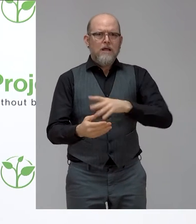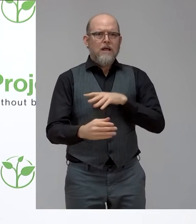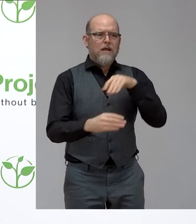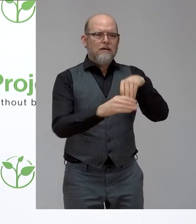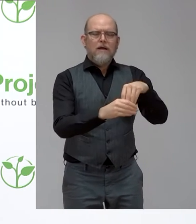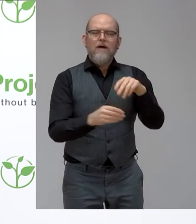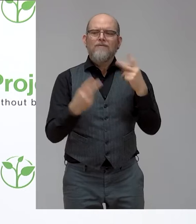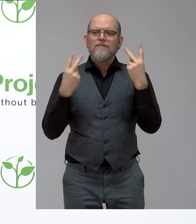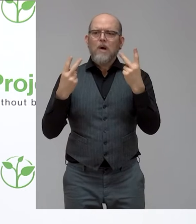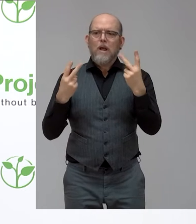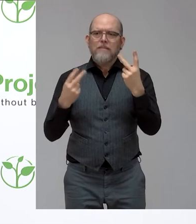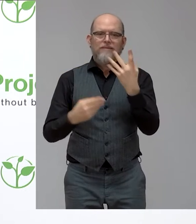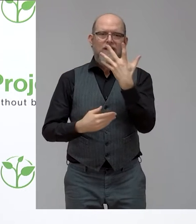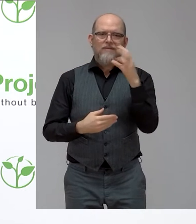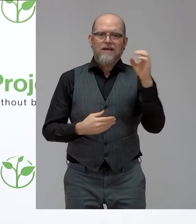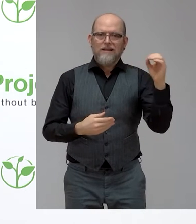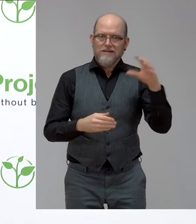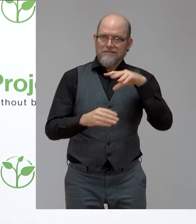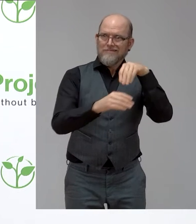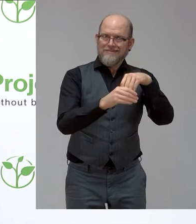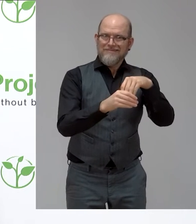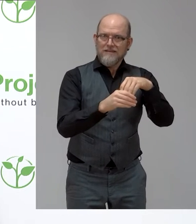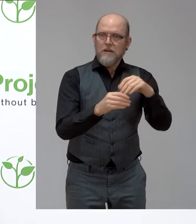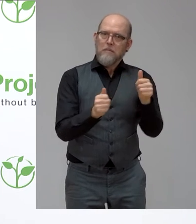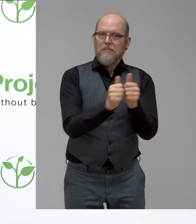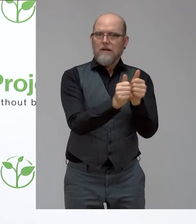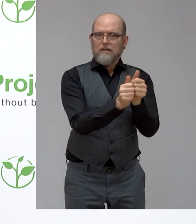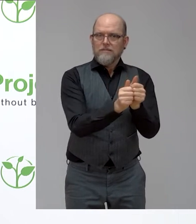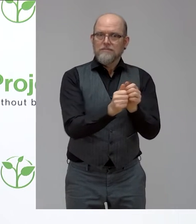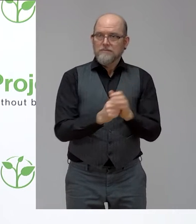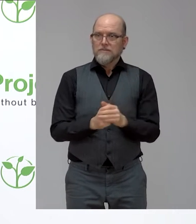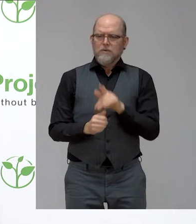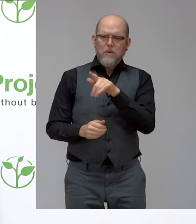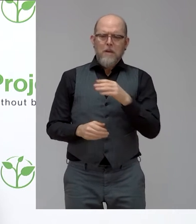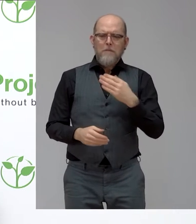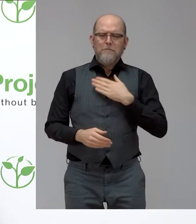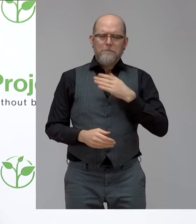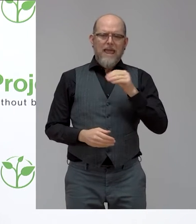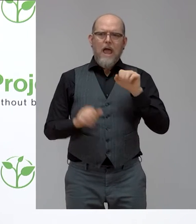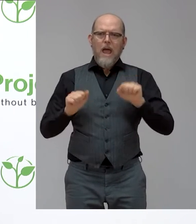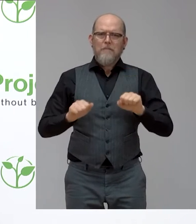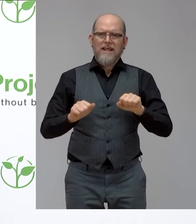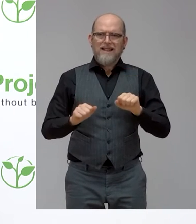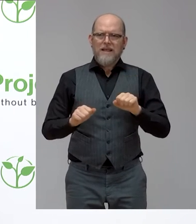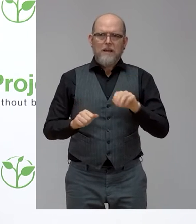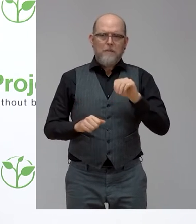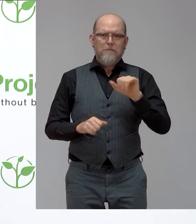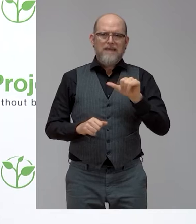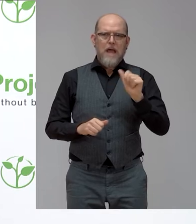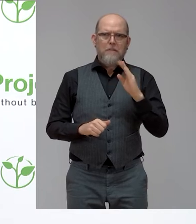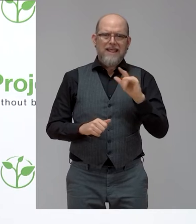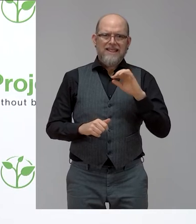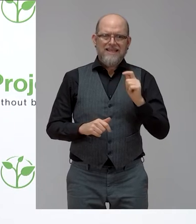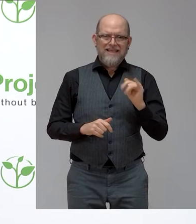MyAbility. As head of human resources, could you shed some light on the assessment process, the hiring, and the